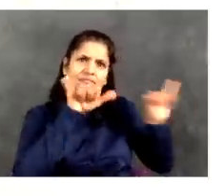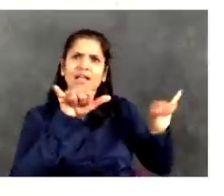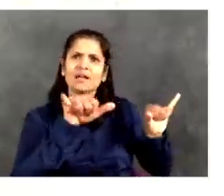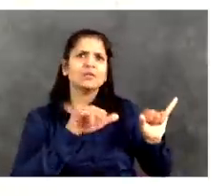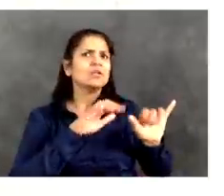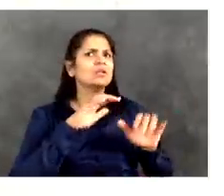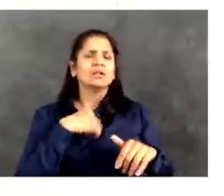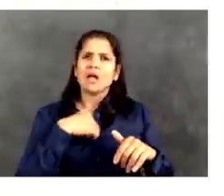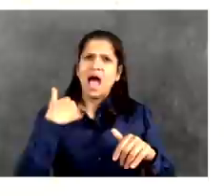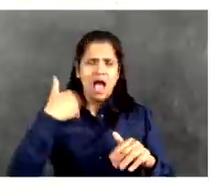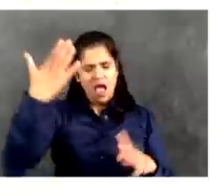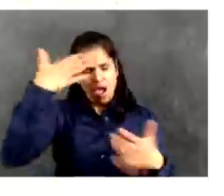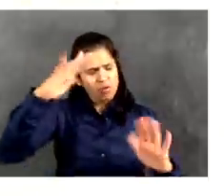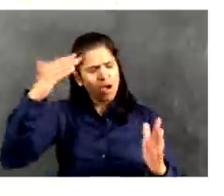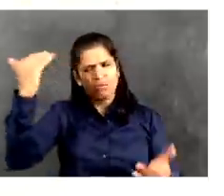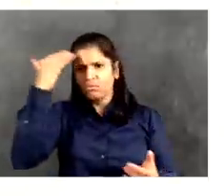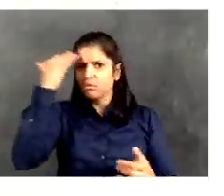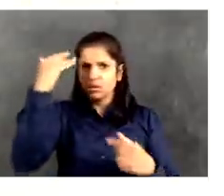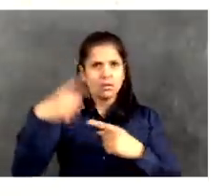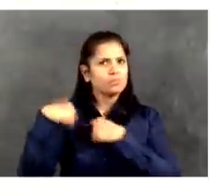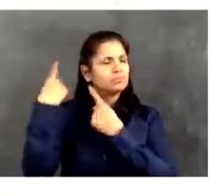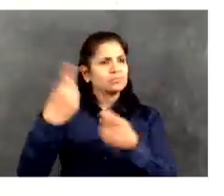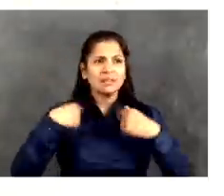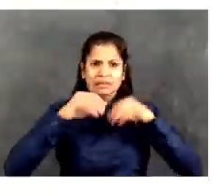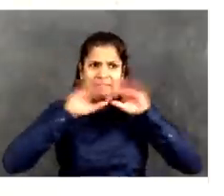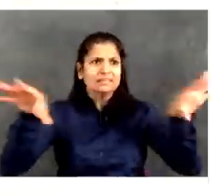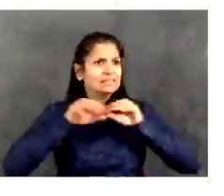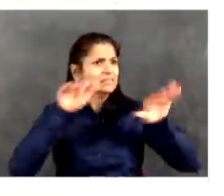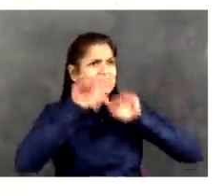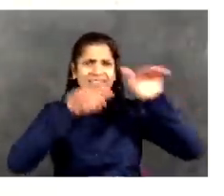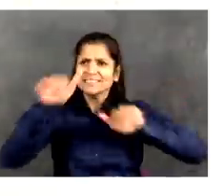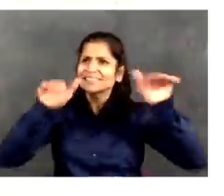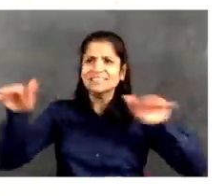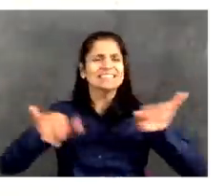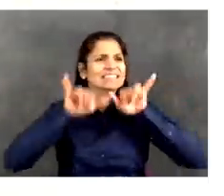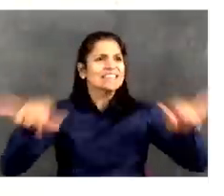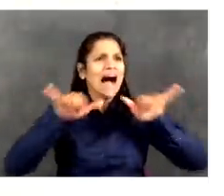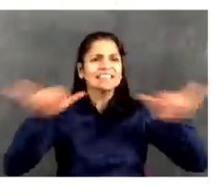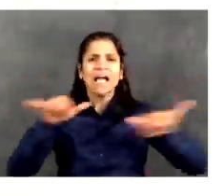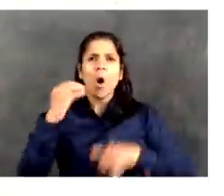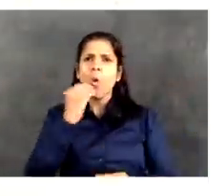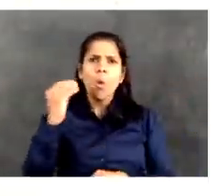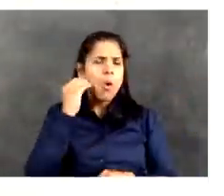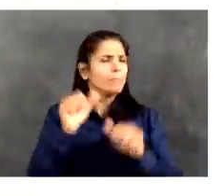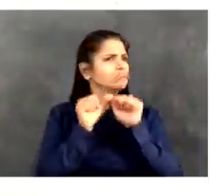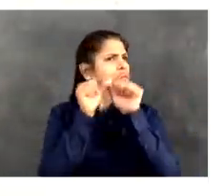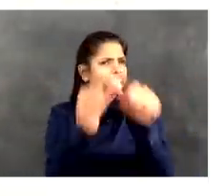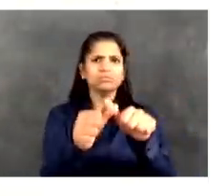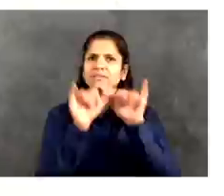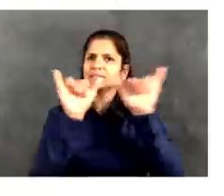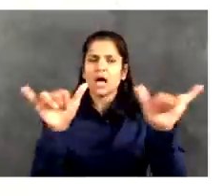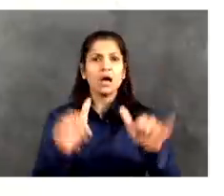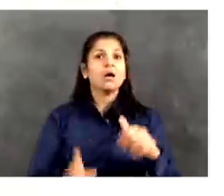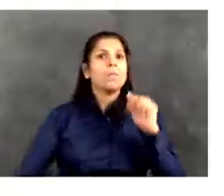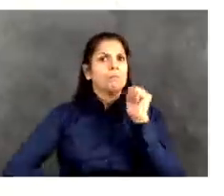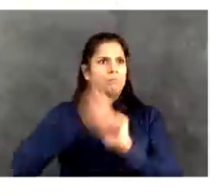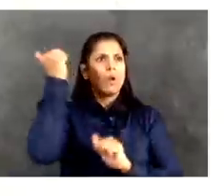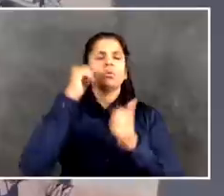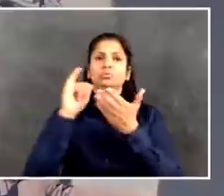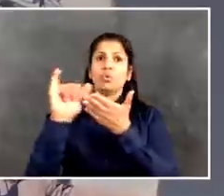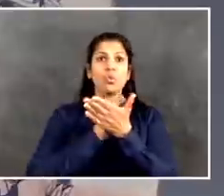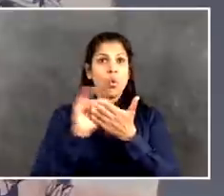affect the vast or large numbers of New Yorkers overall. Any other doctors want to jump in?